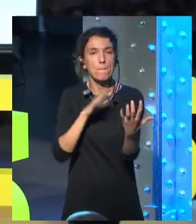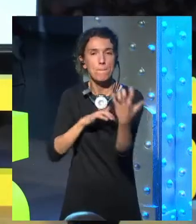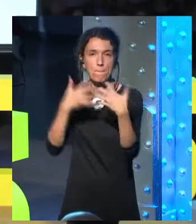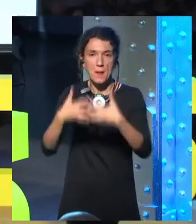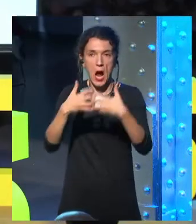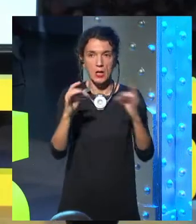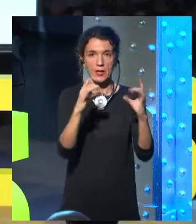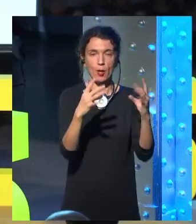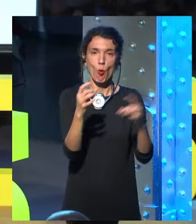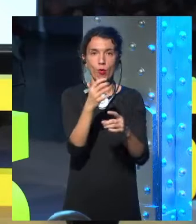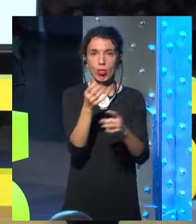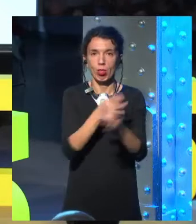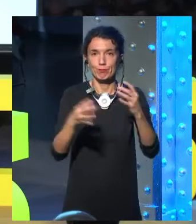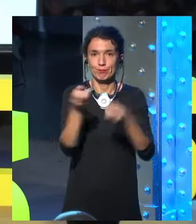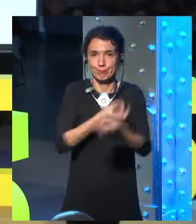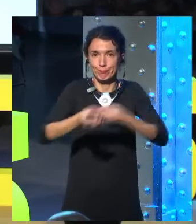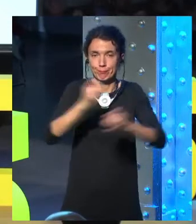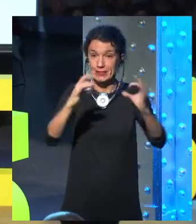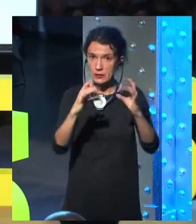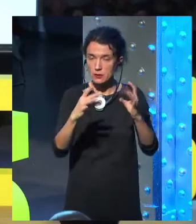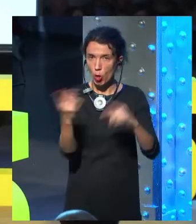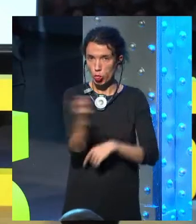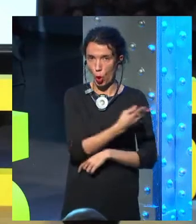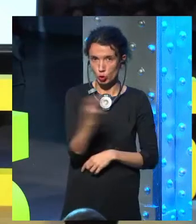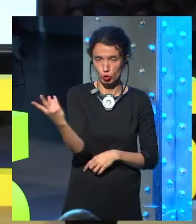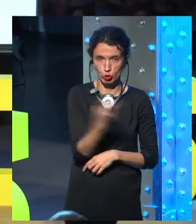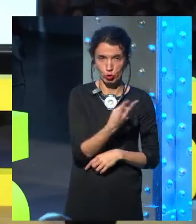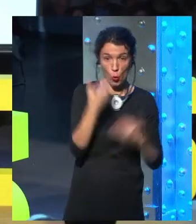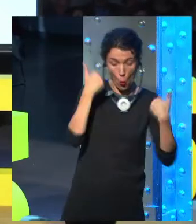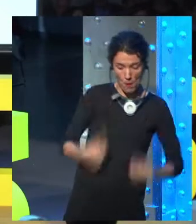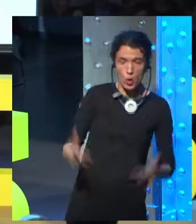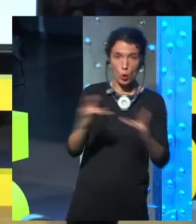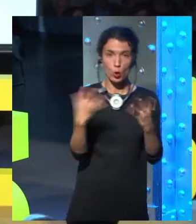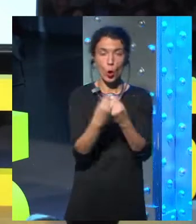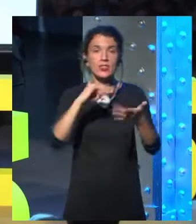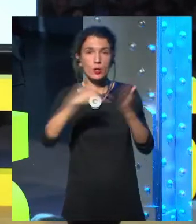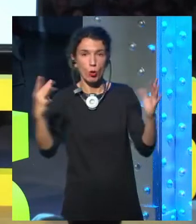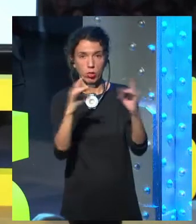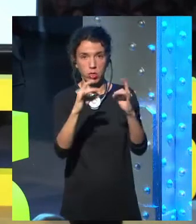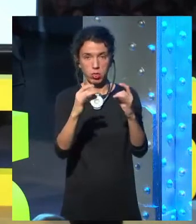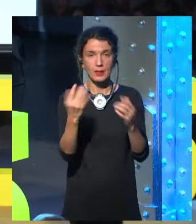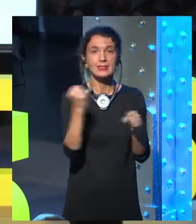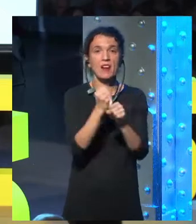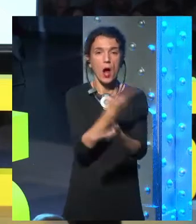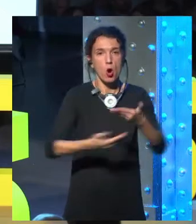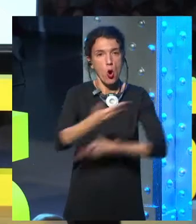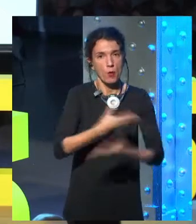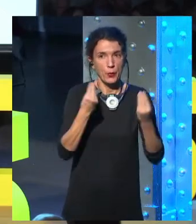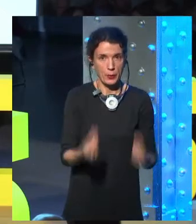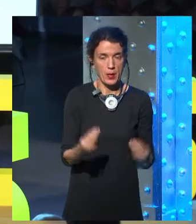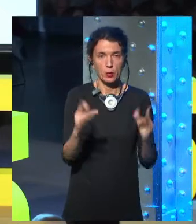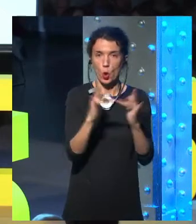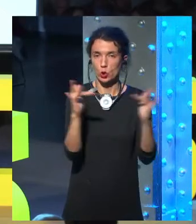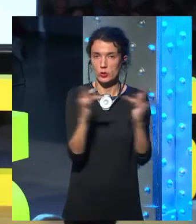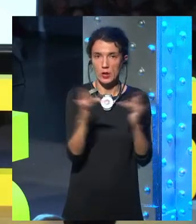doctor or group of doctors, because it's humans and technology working together, side by side, helping each other, not